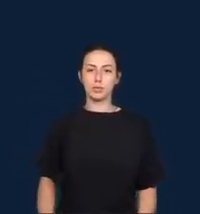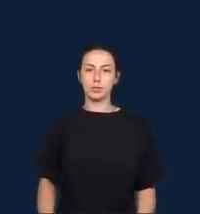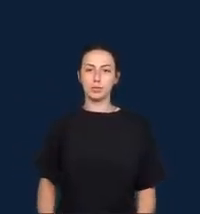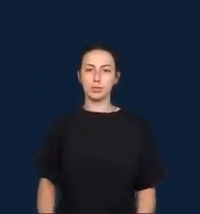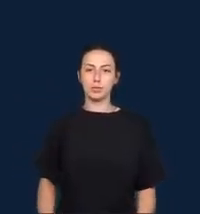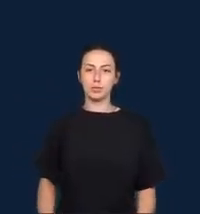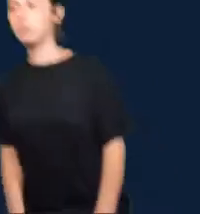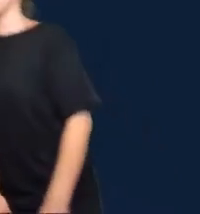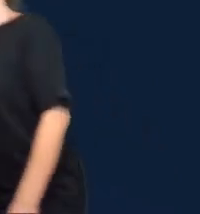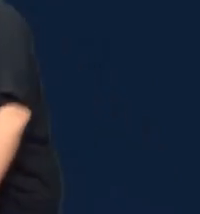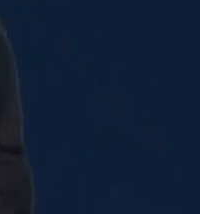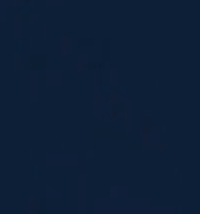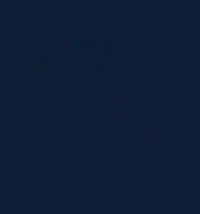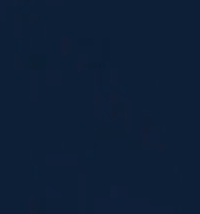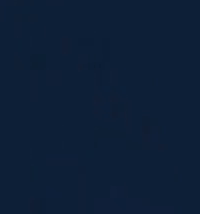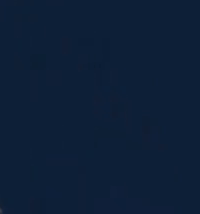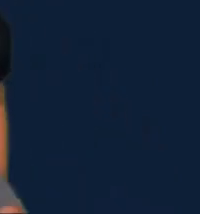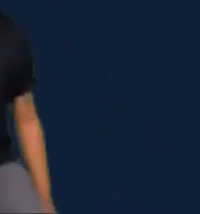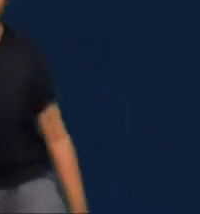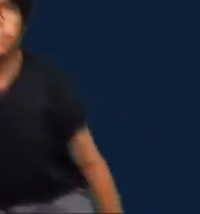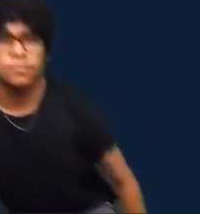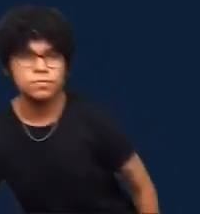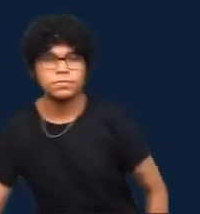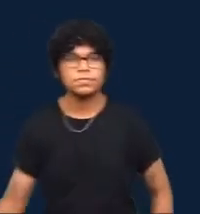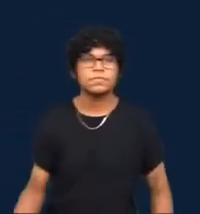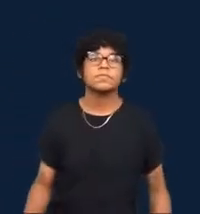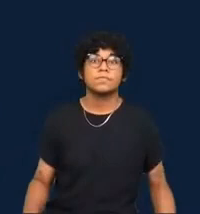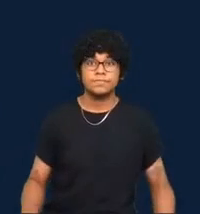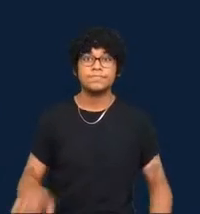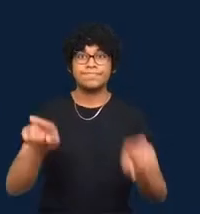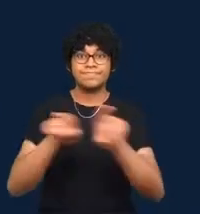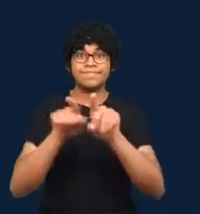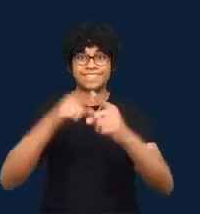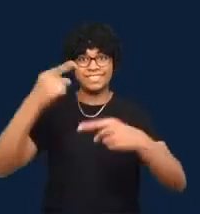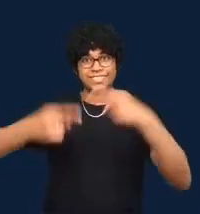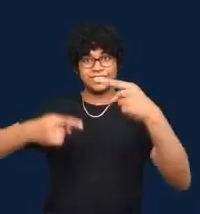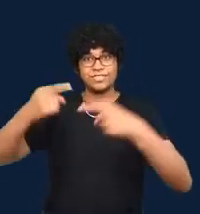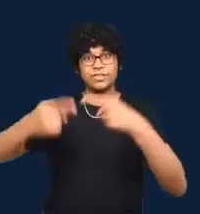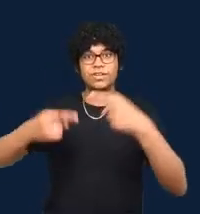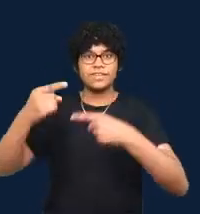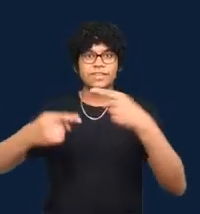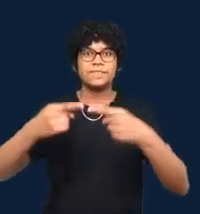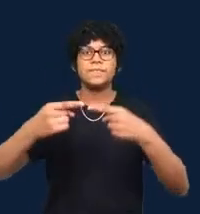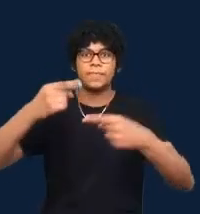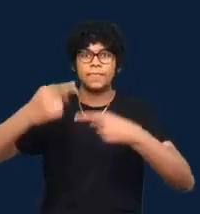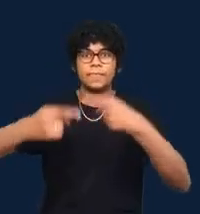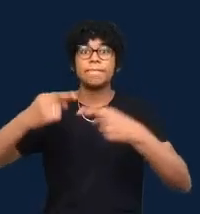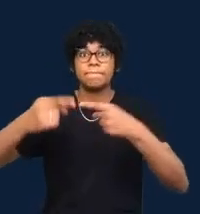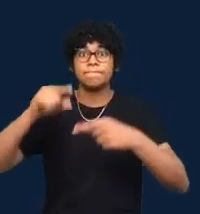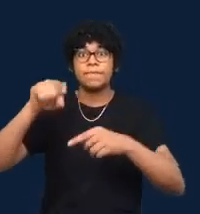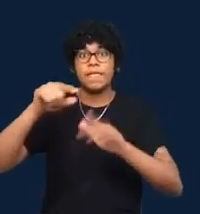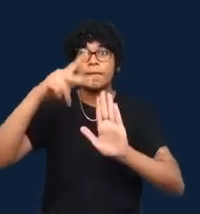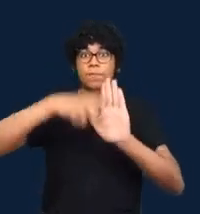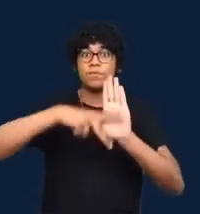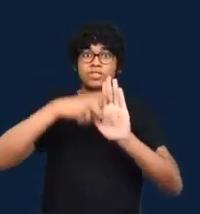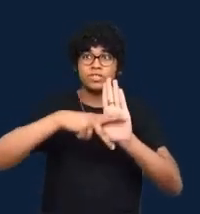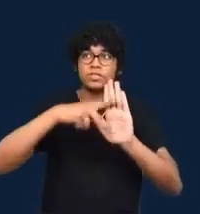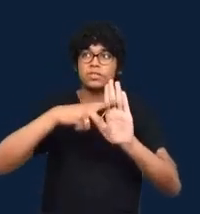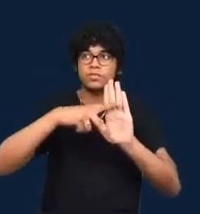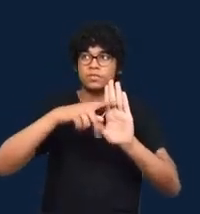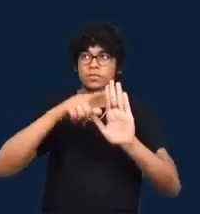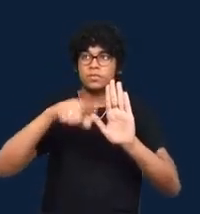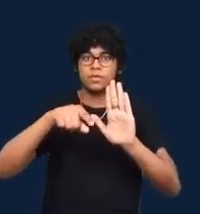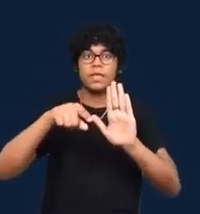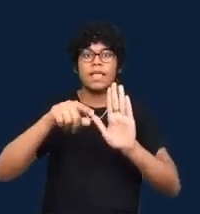well known data storytelling project under the dawn on the severity of their quality crisis, which combines charts and graphics